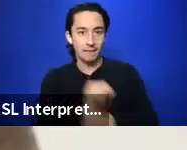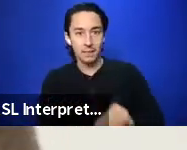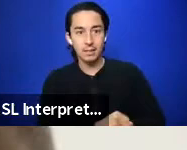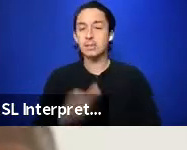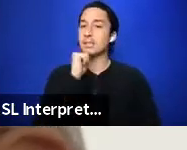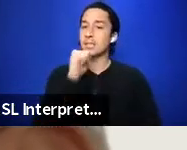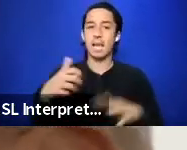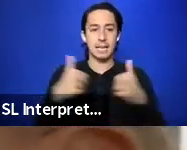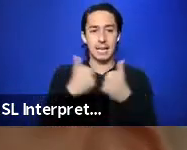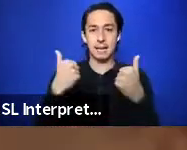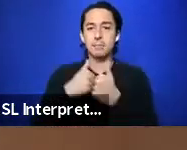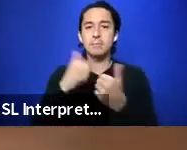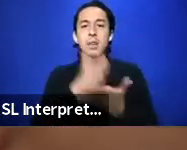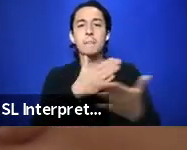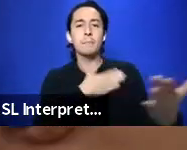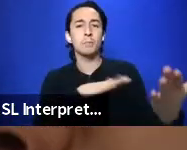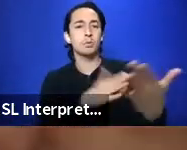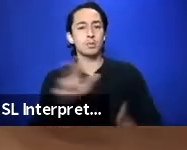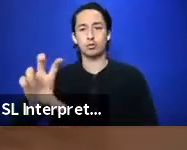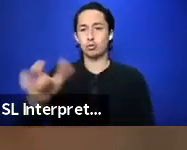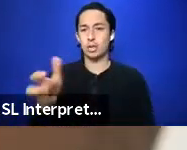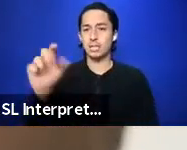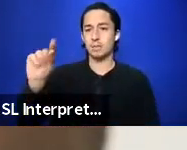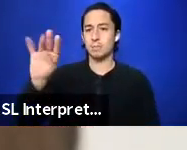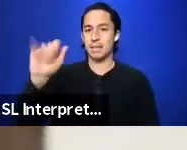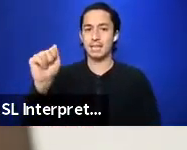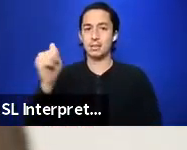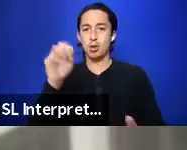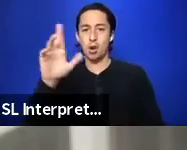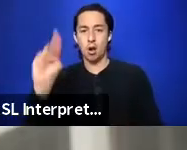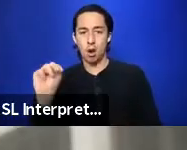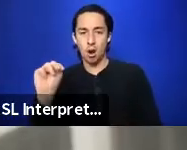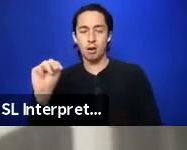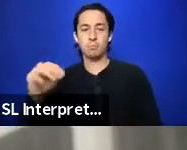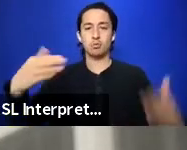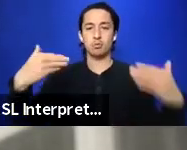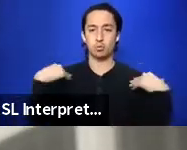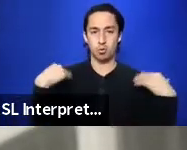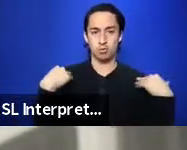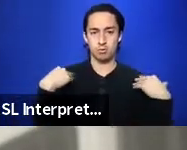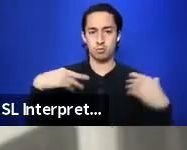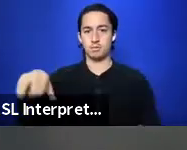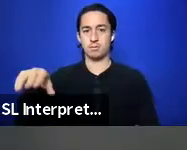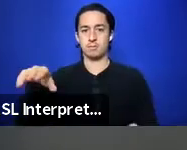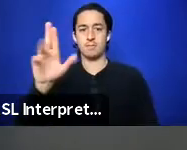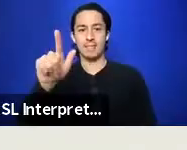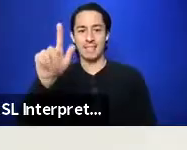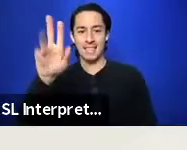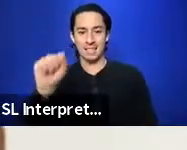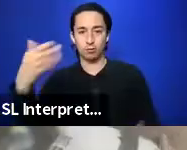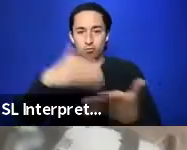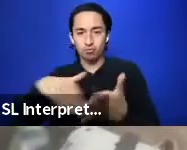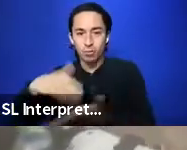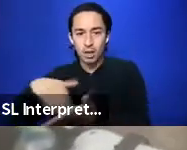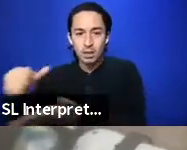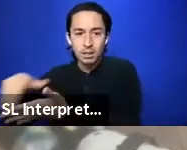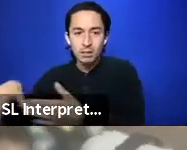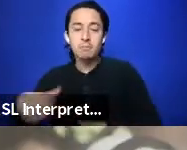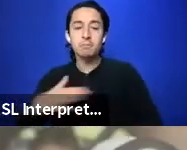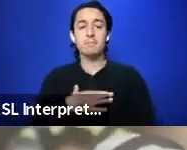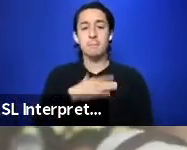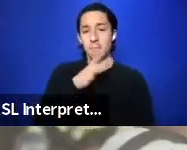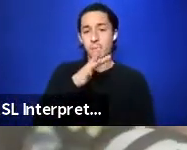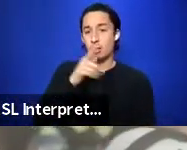Stopping the music to adjust Tamika's arms, Karo's shoulders, Taisha's laces are undone, but doesn't dare lift down. My mother,